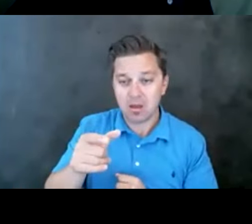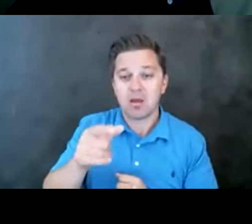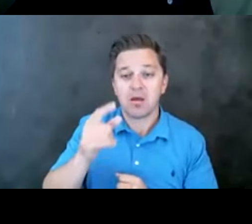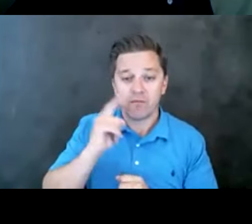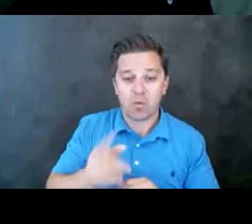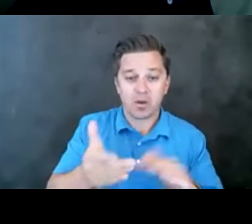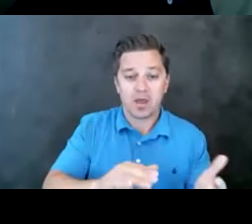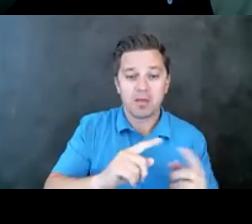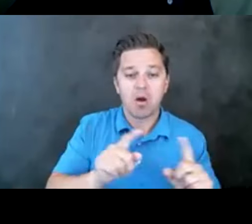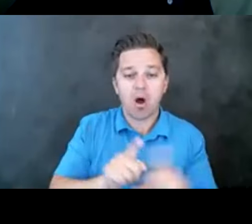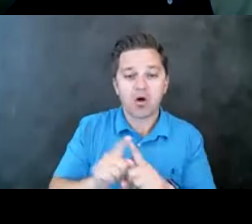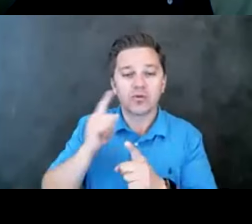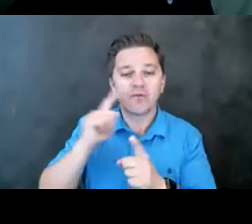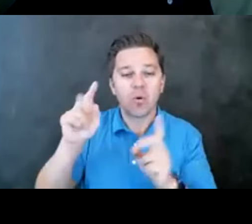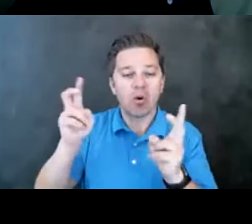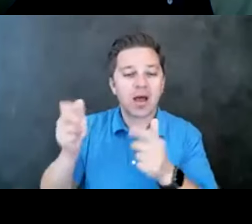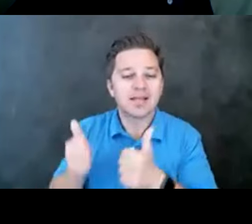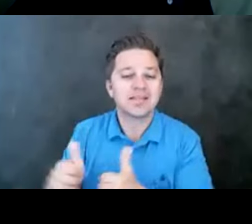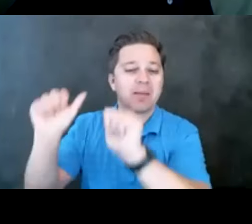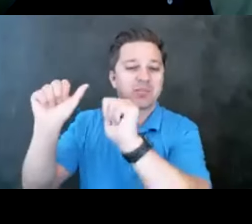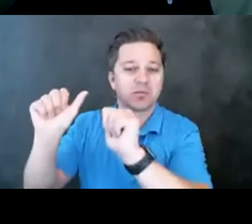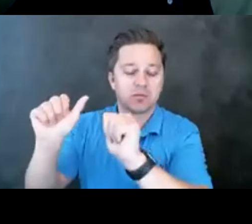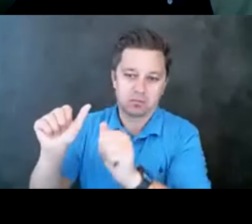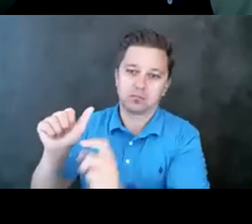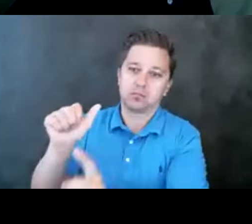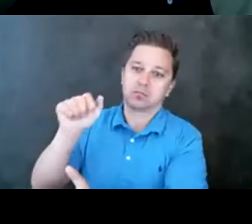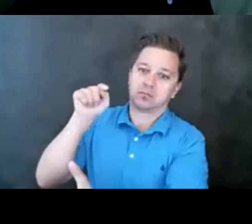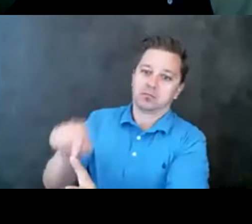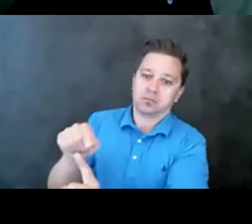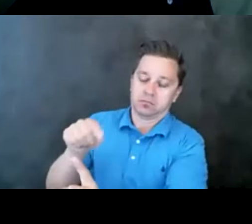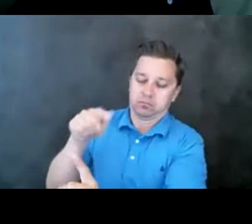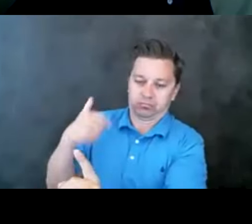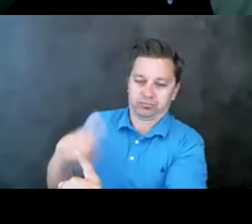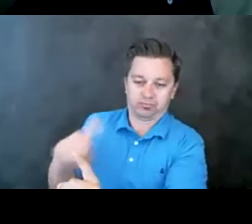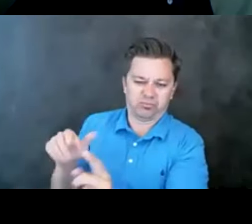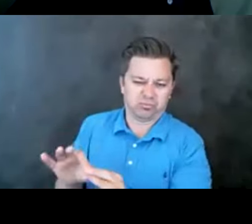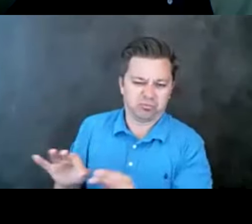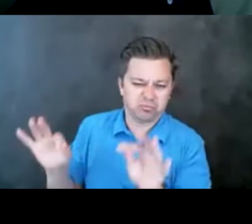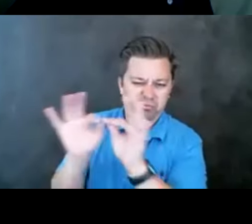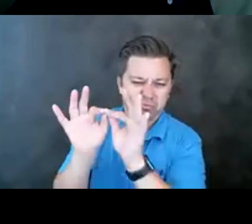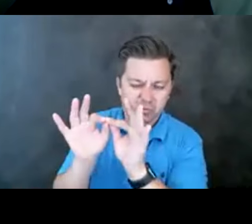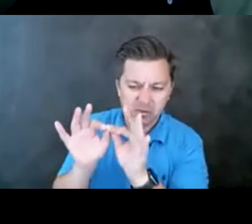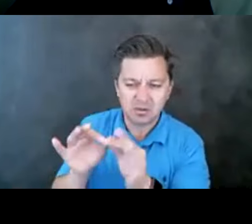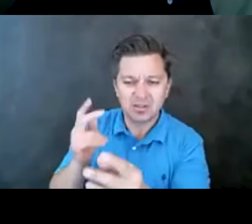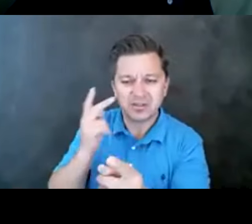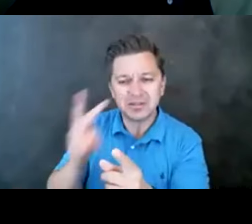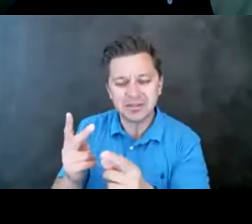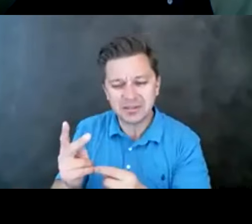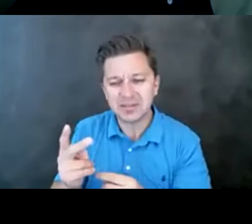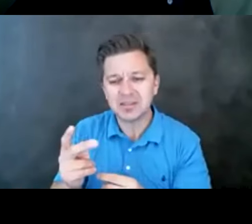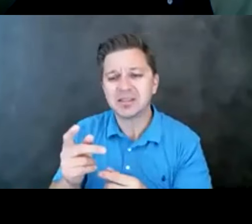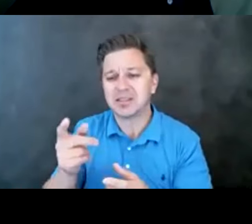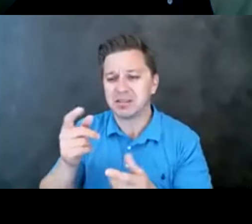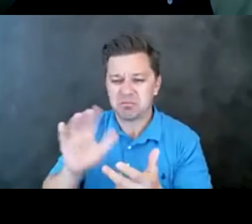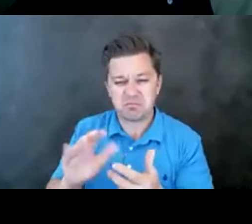but also for attempts. And so this is really important. And again, you see that the majority of attempts, earlier I mentioned that about